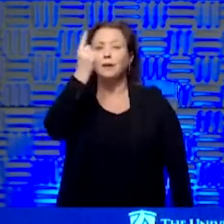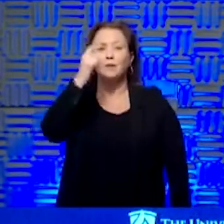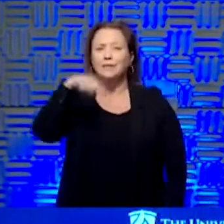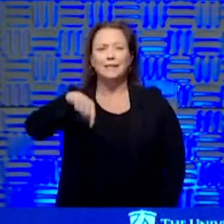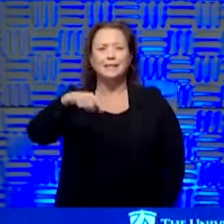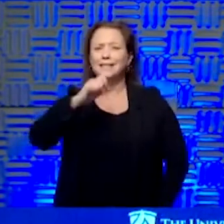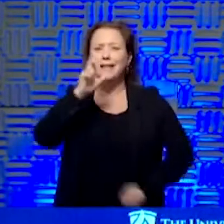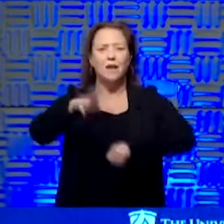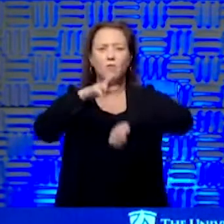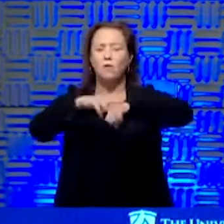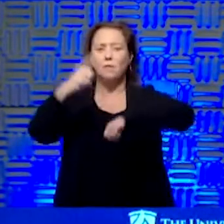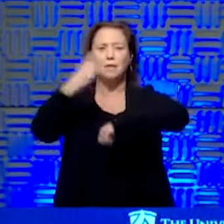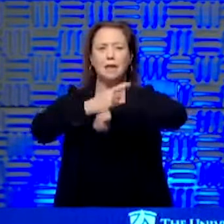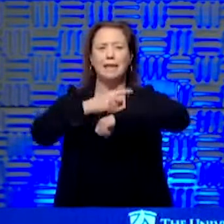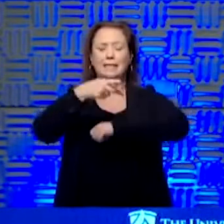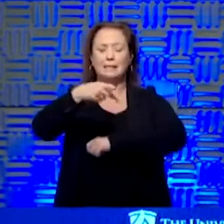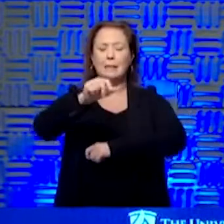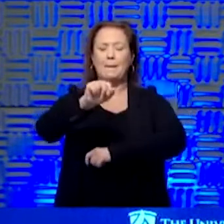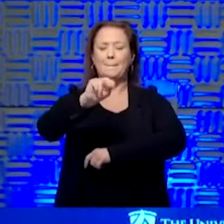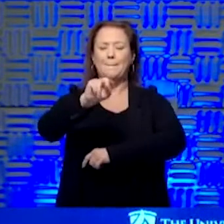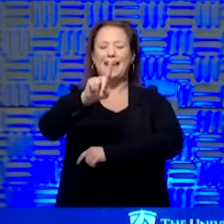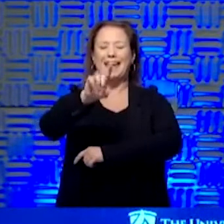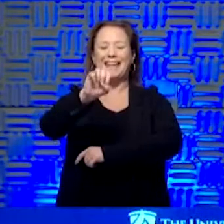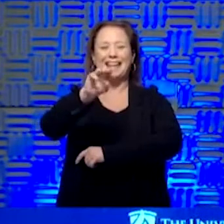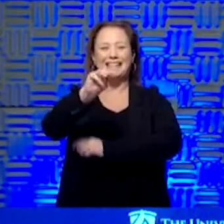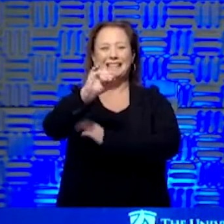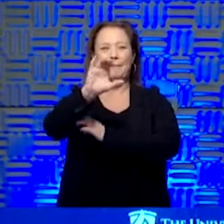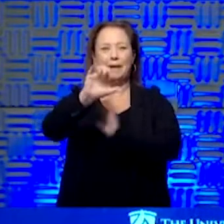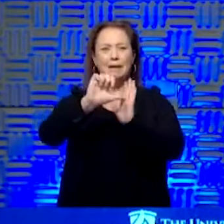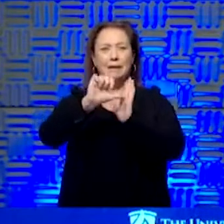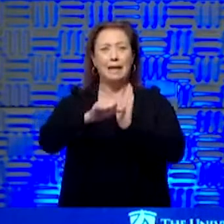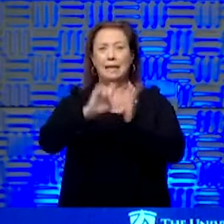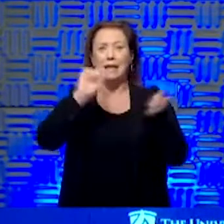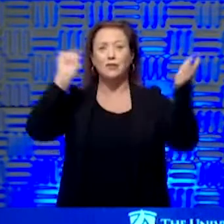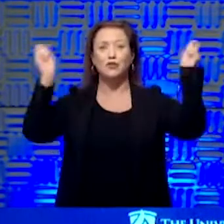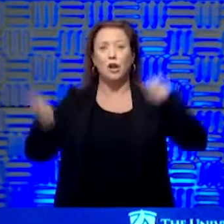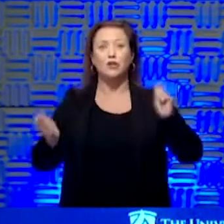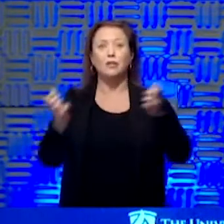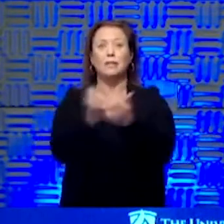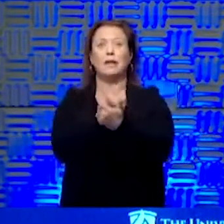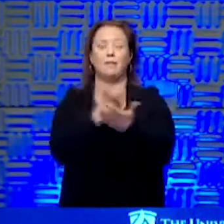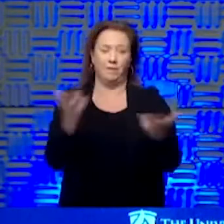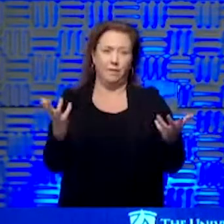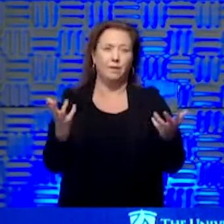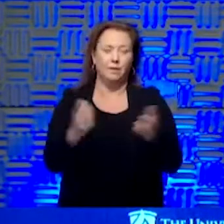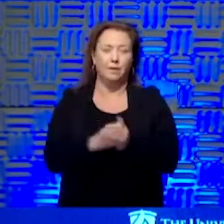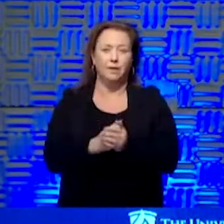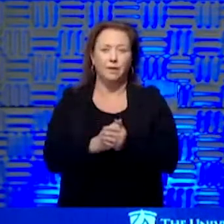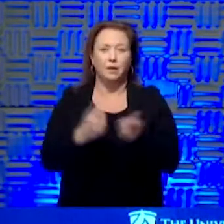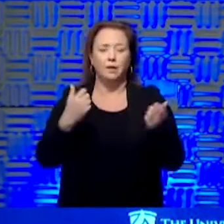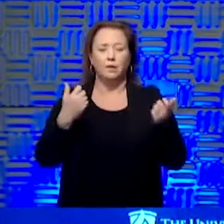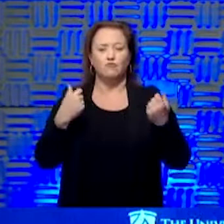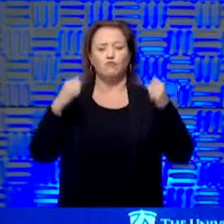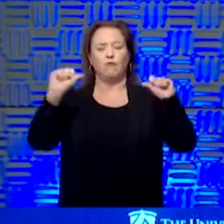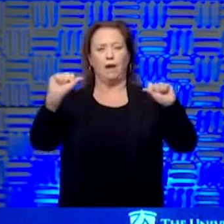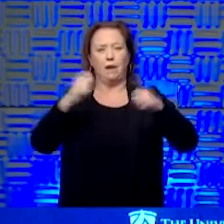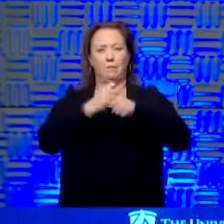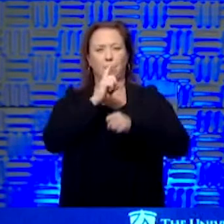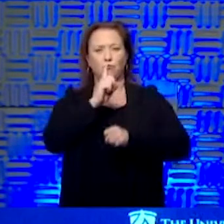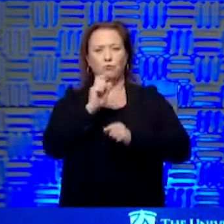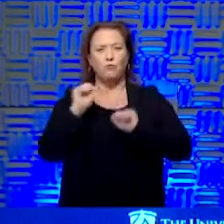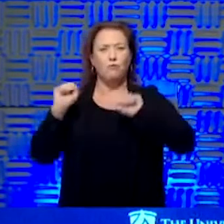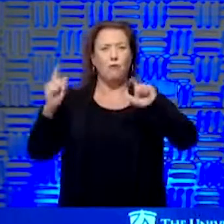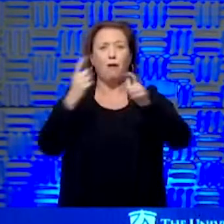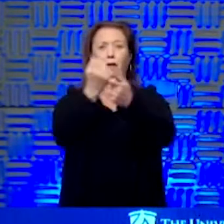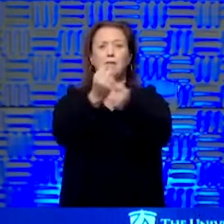This is a pandemic and that changes everything. And so trying to keep people safe is what